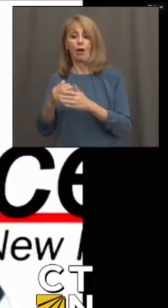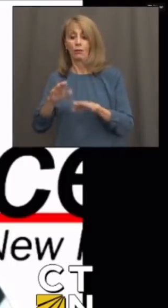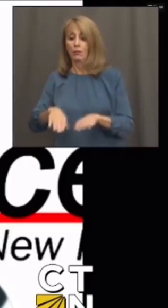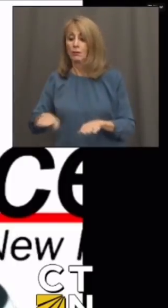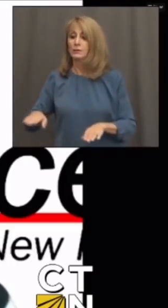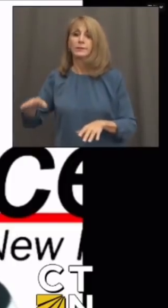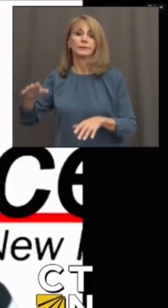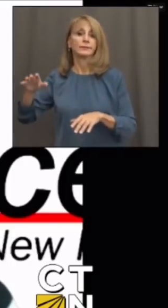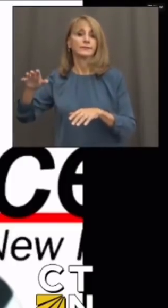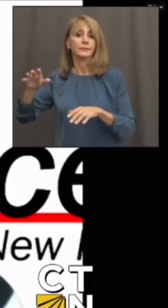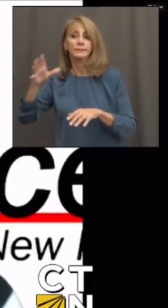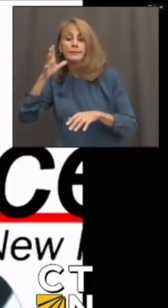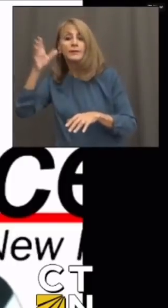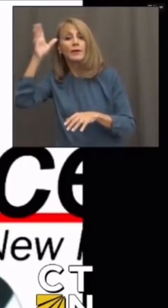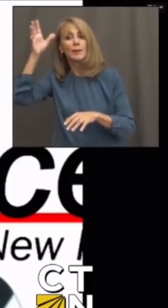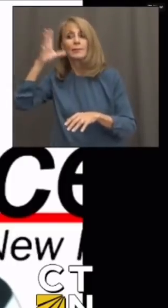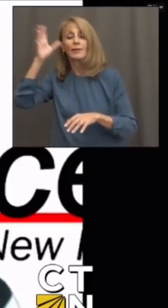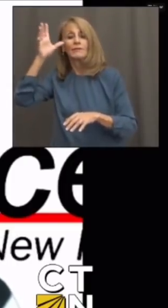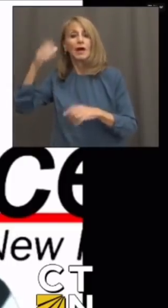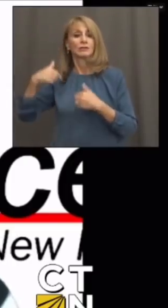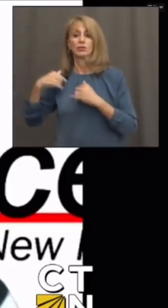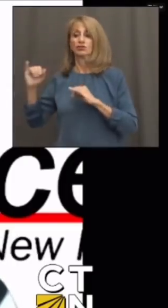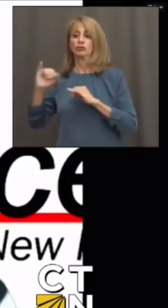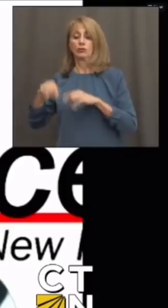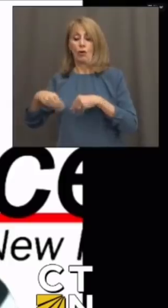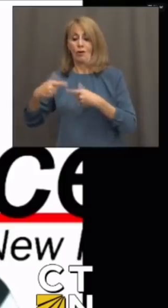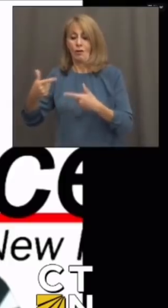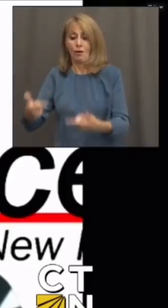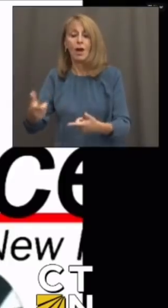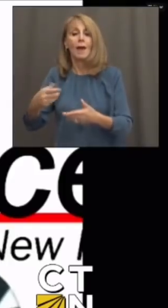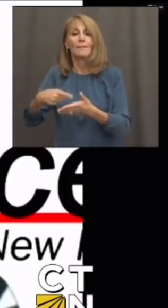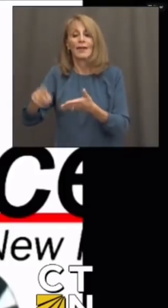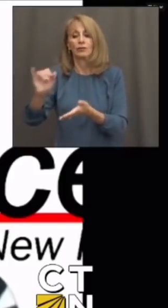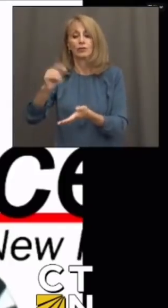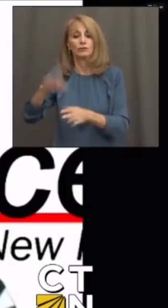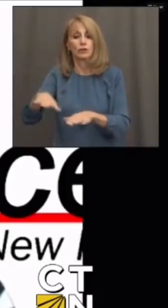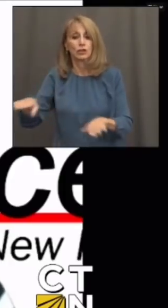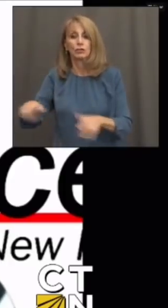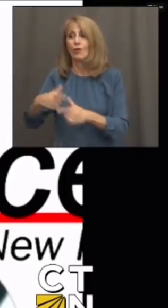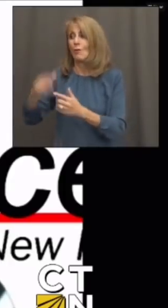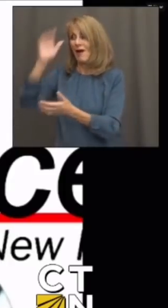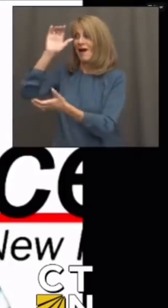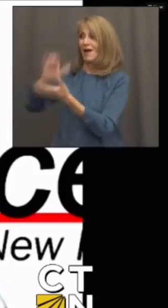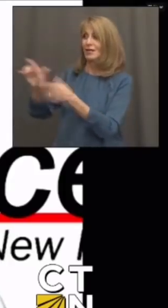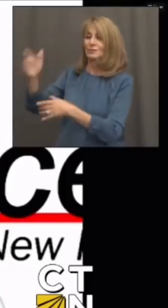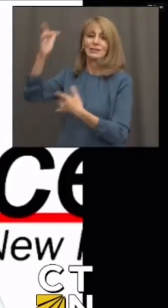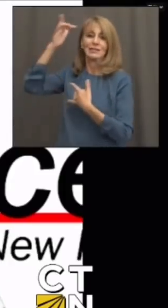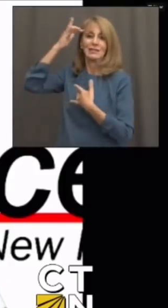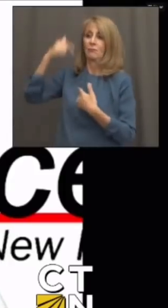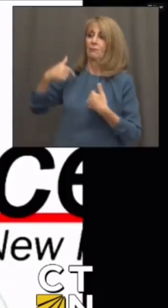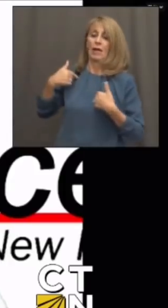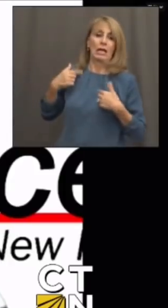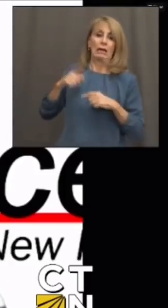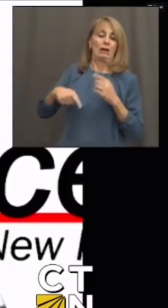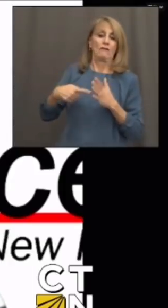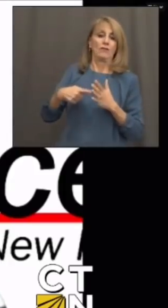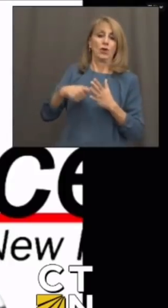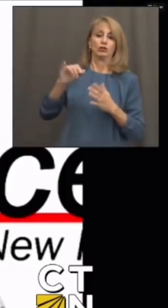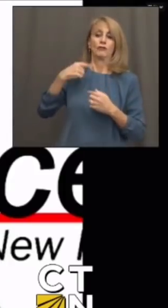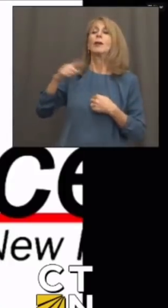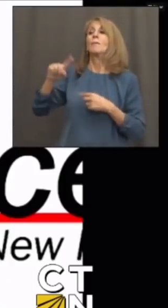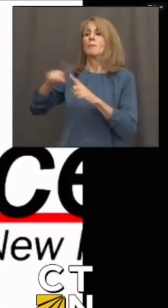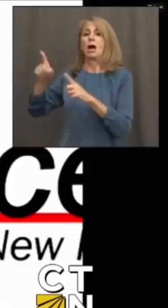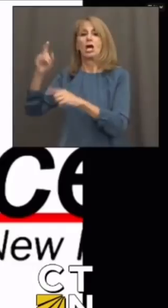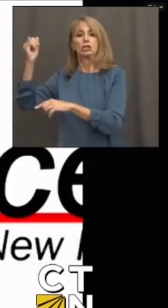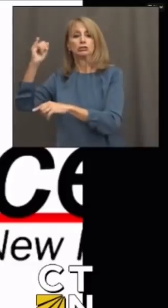so I'm only going to insure my kids because they're more important, or my spouse has health issues, so I'll